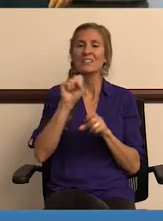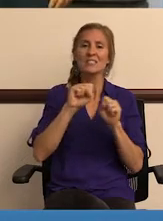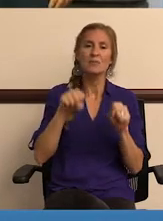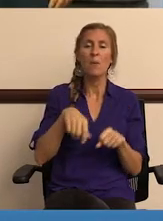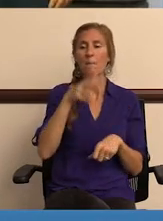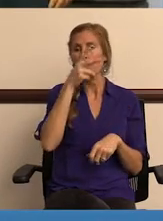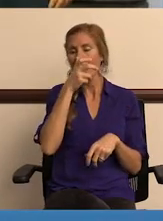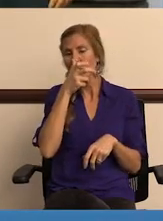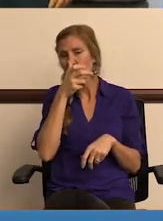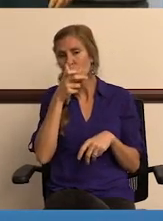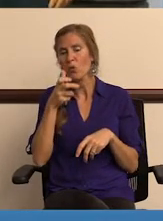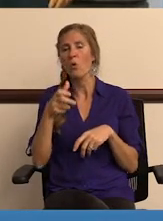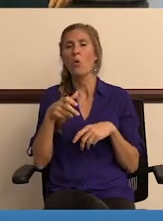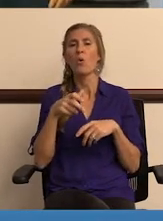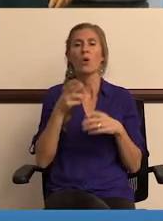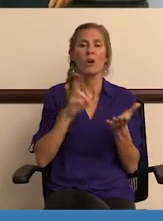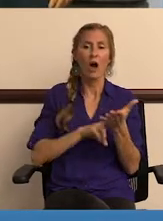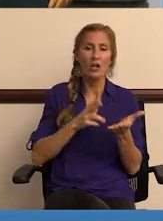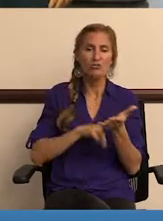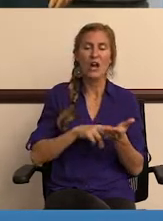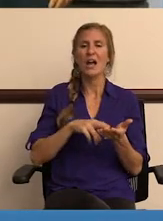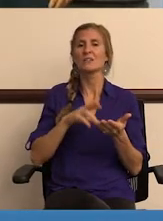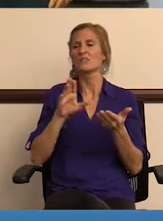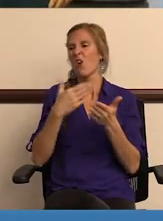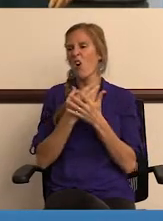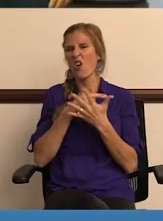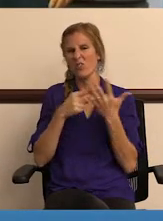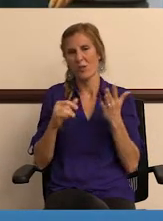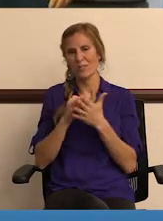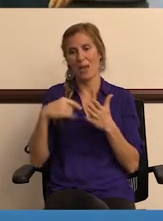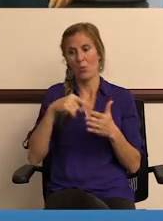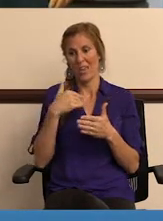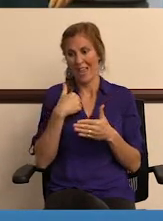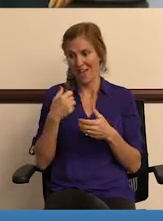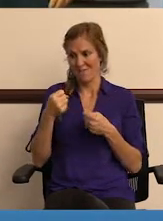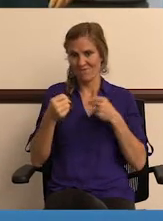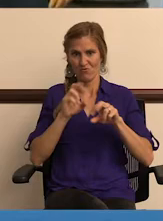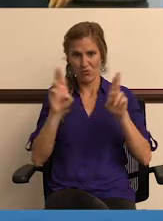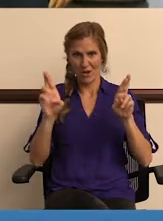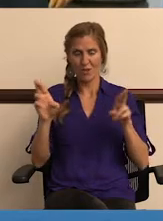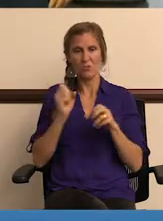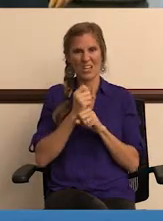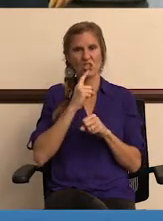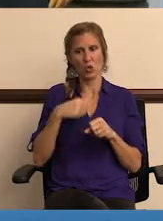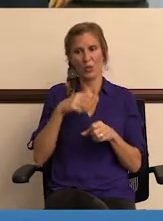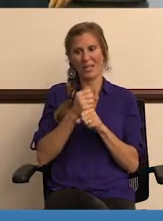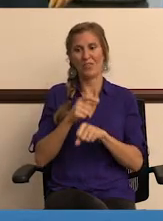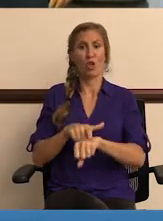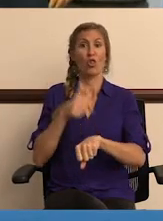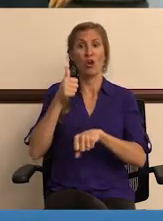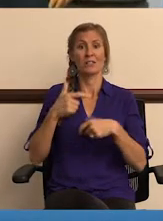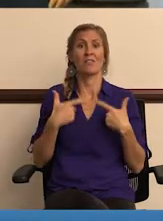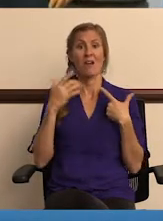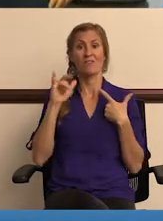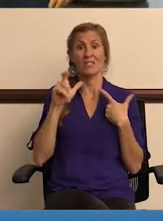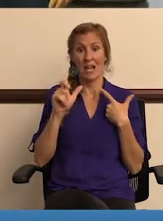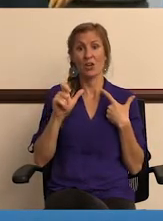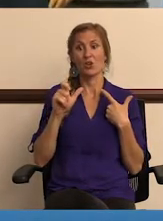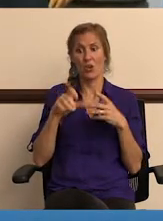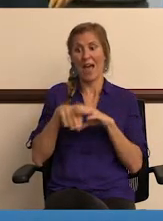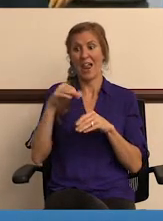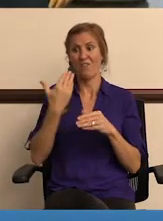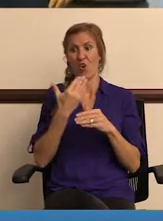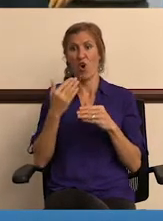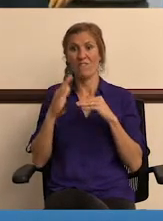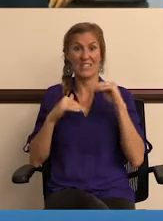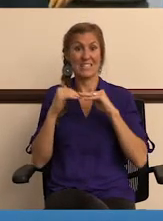systems and the pest control contracts and all of those kind of things that we have in place to make sure that, you know, we get that longest life